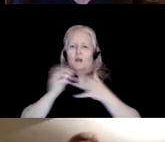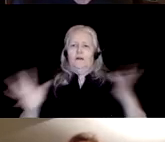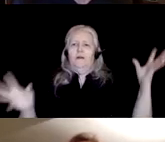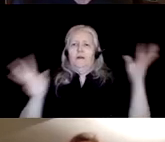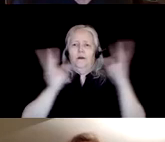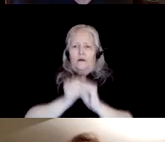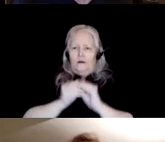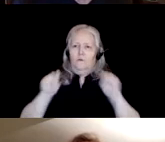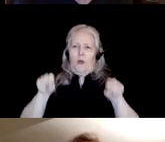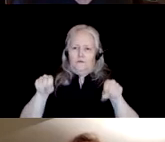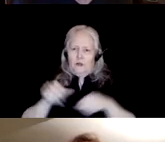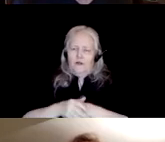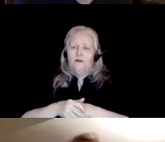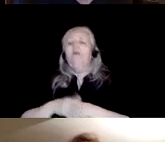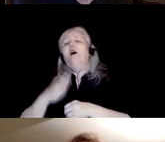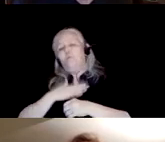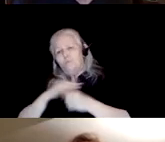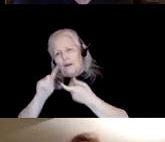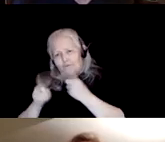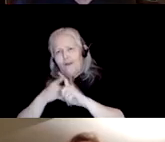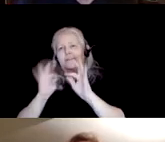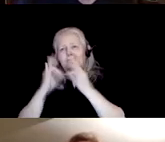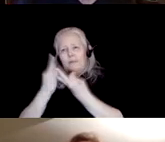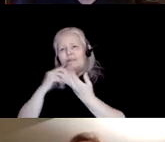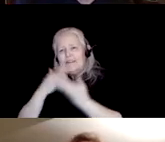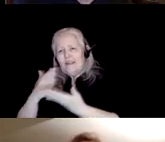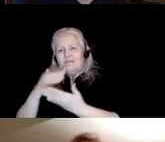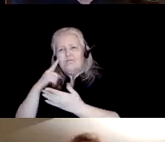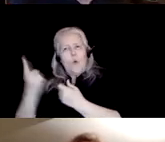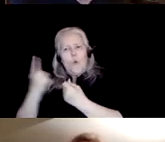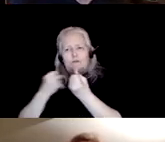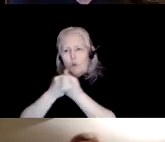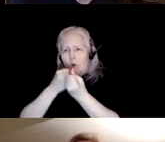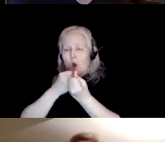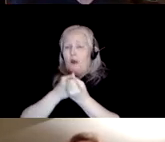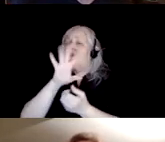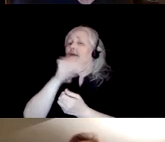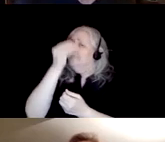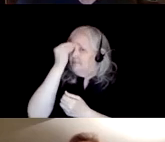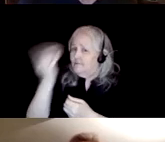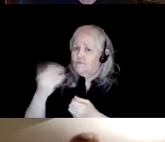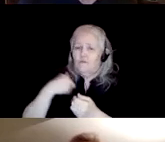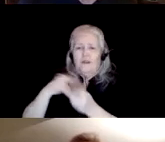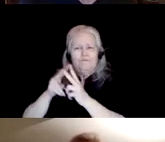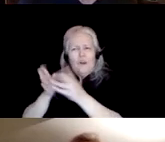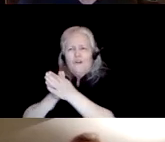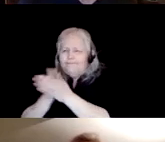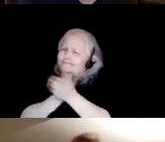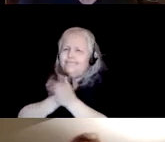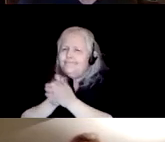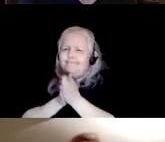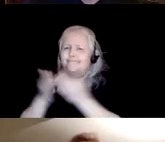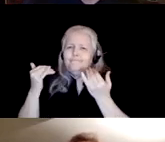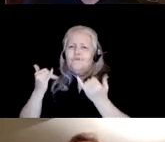along with my friends uh and family for their unwavering support and i would like to say i'm very uh enthusiastic and eager to